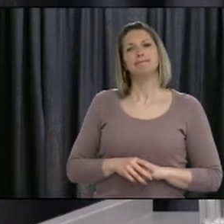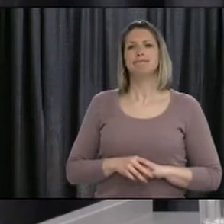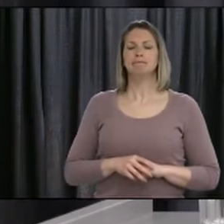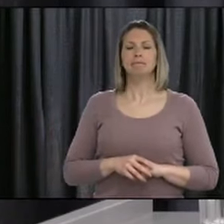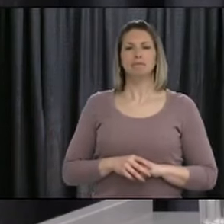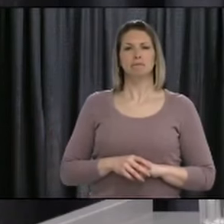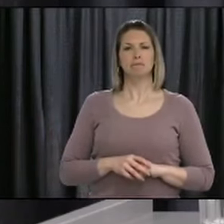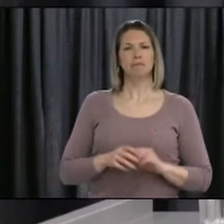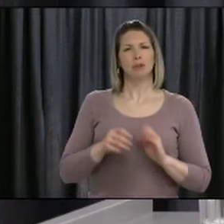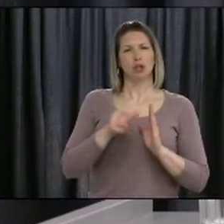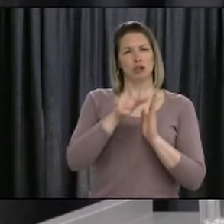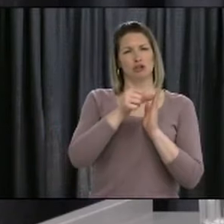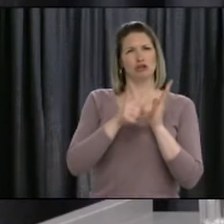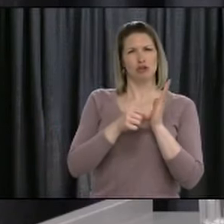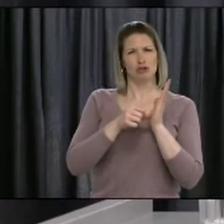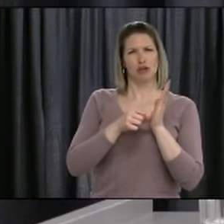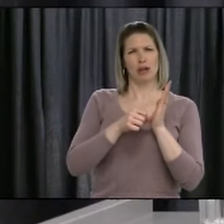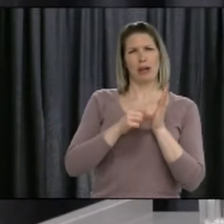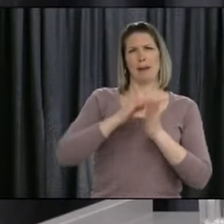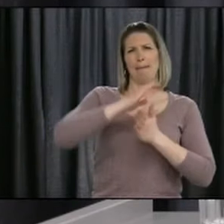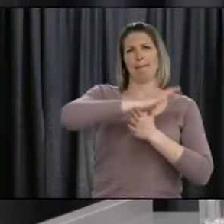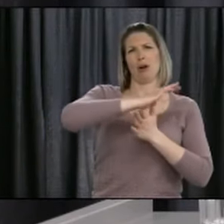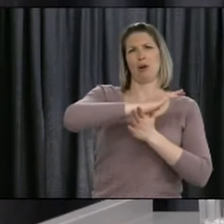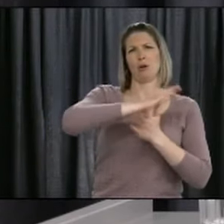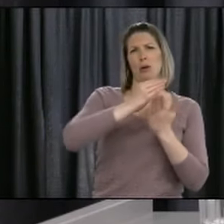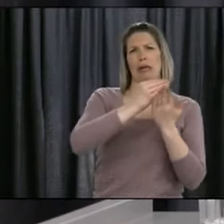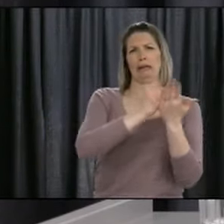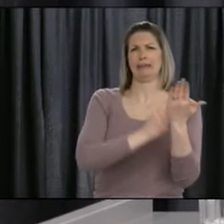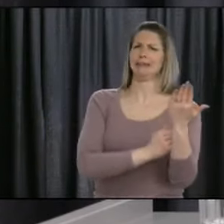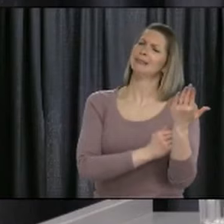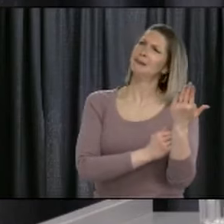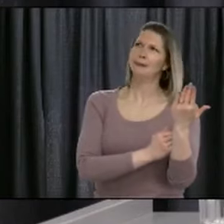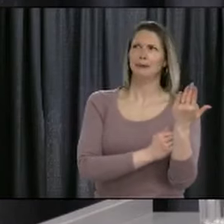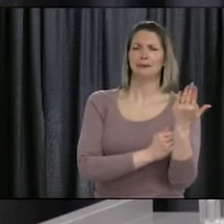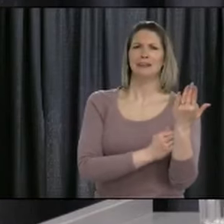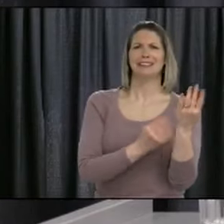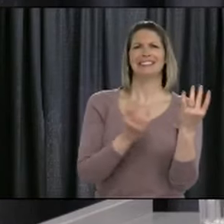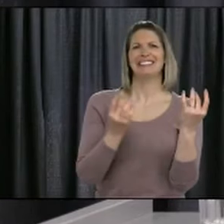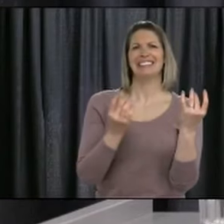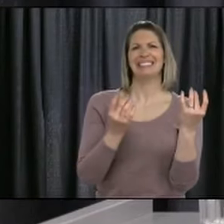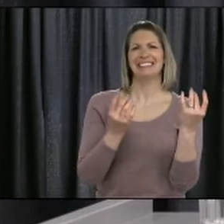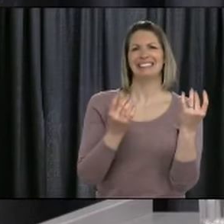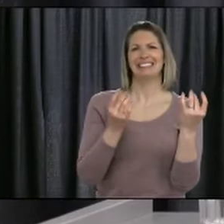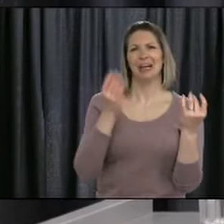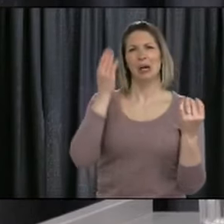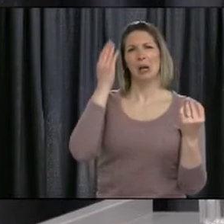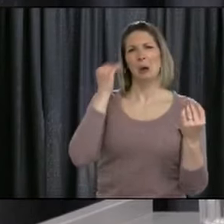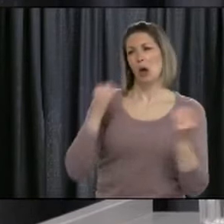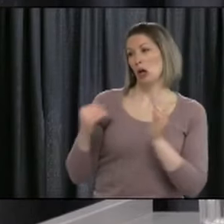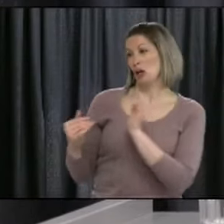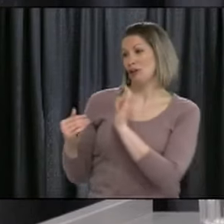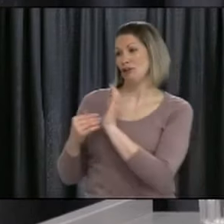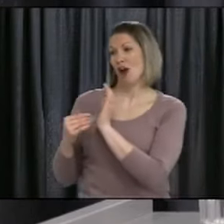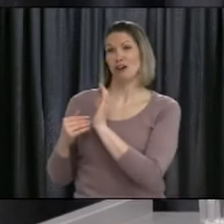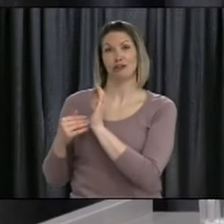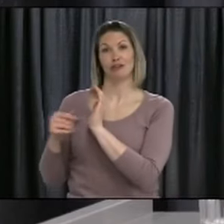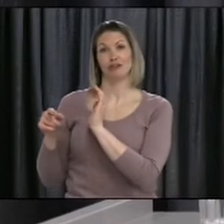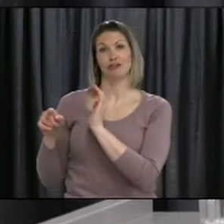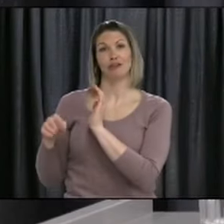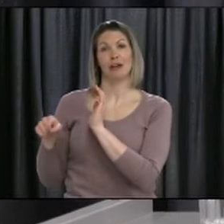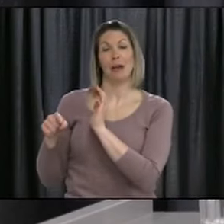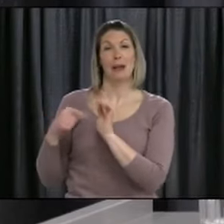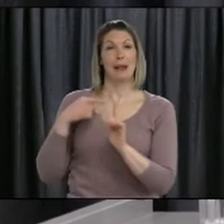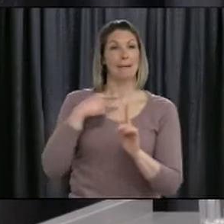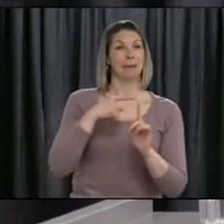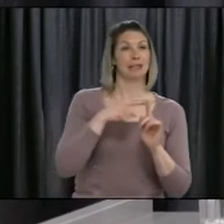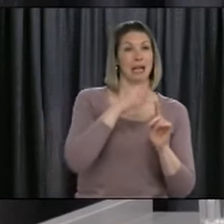particularly, has been one that the specialists and the family practitioners have been involved in a kind of dynamic